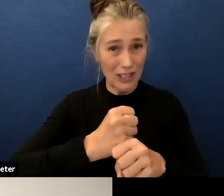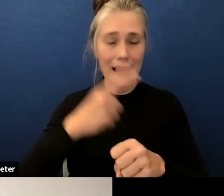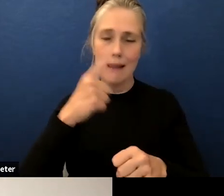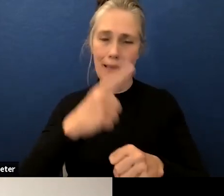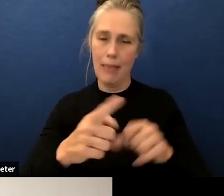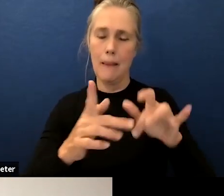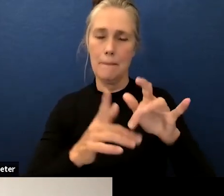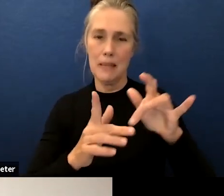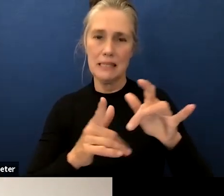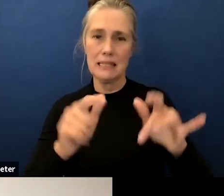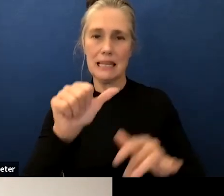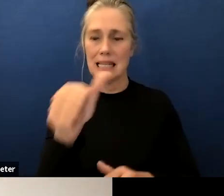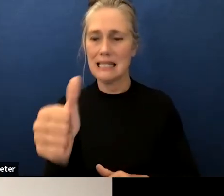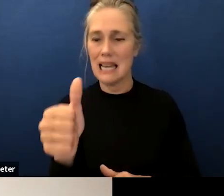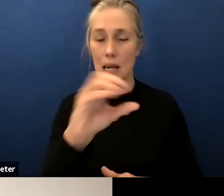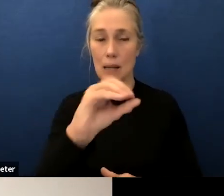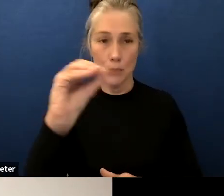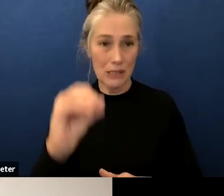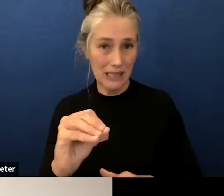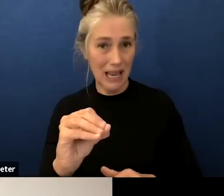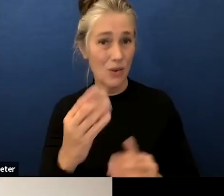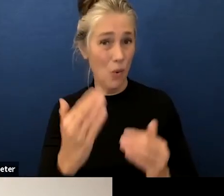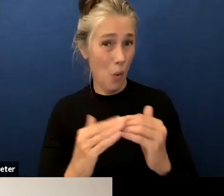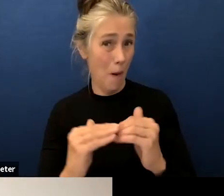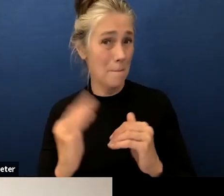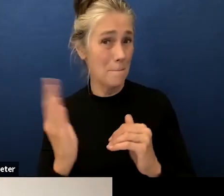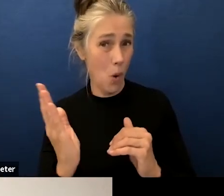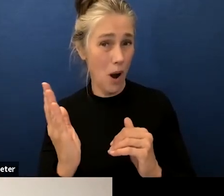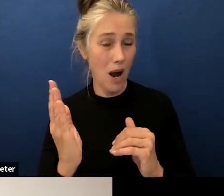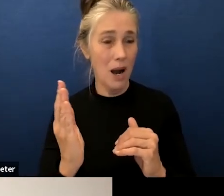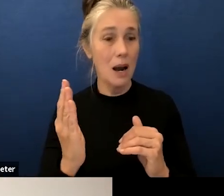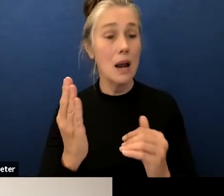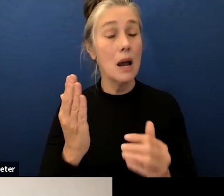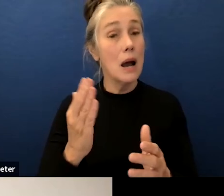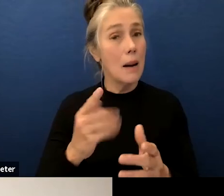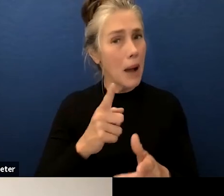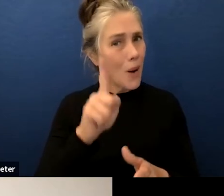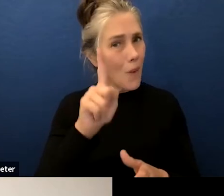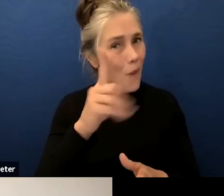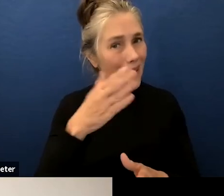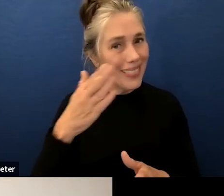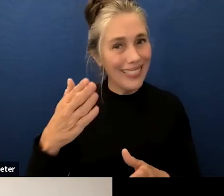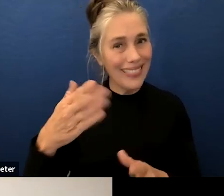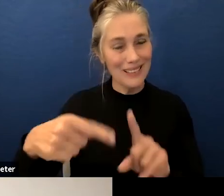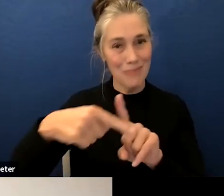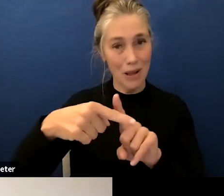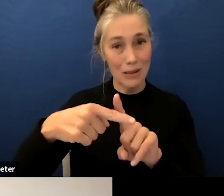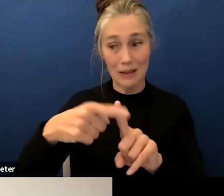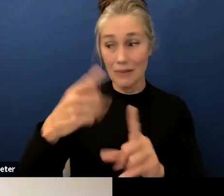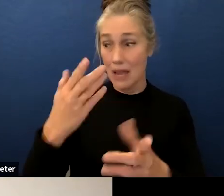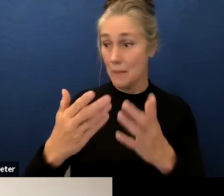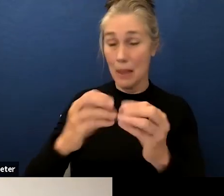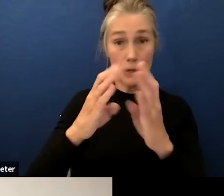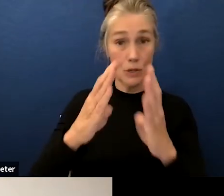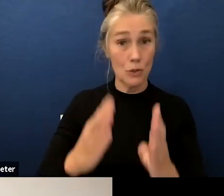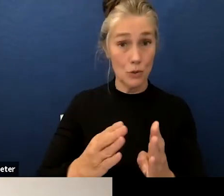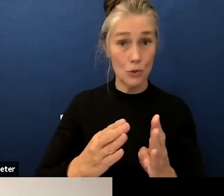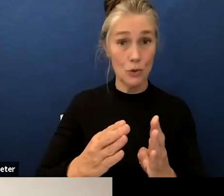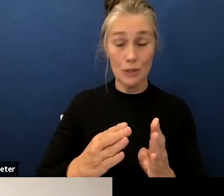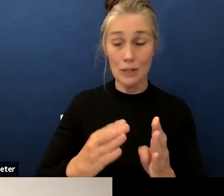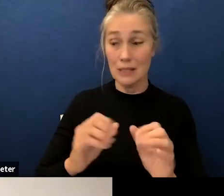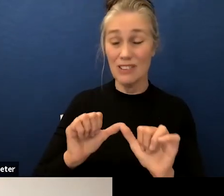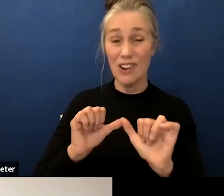that a student who may be chronically absent now may not necessarily be a chronic